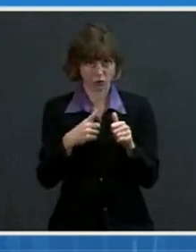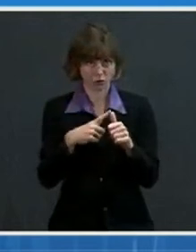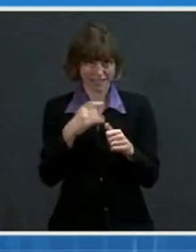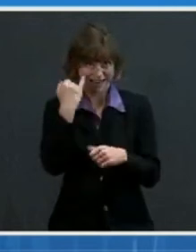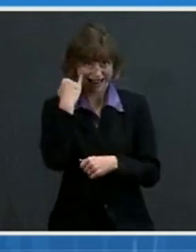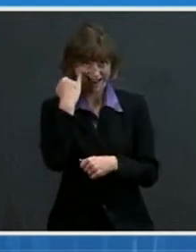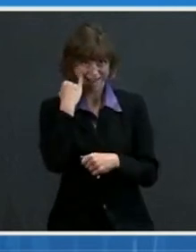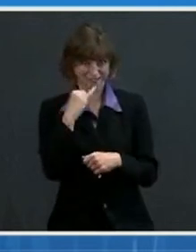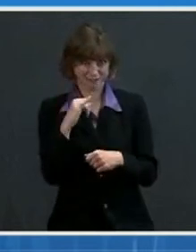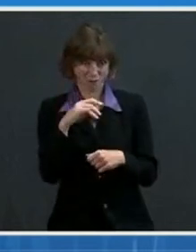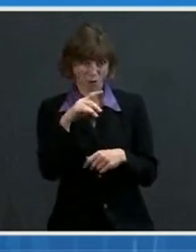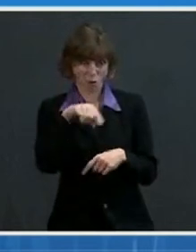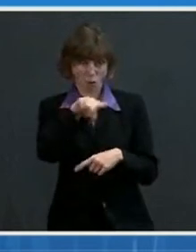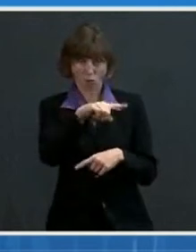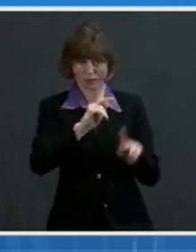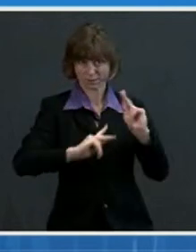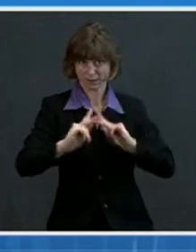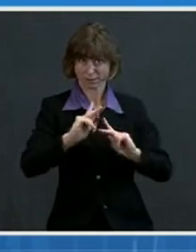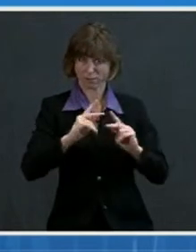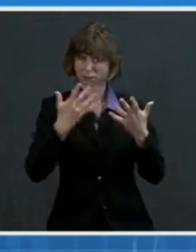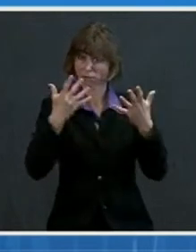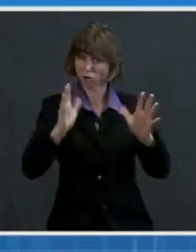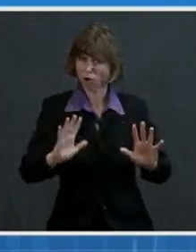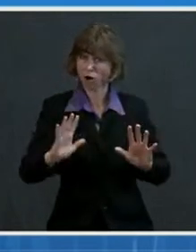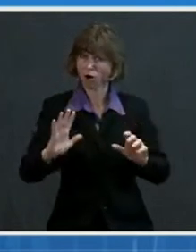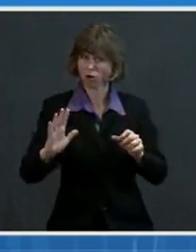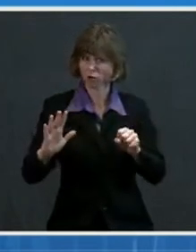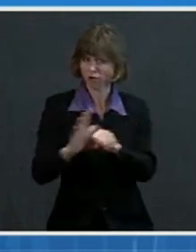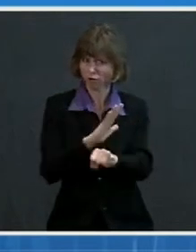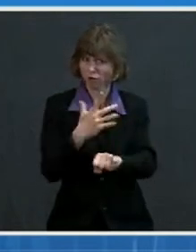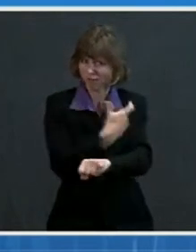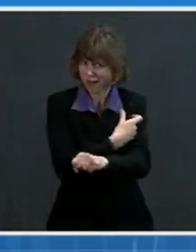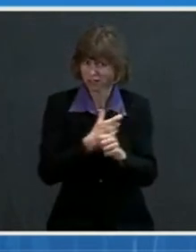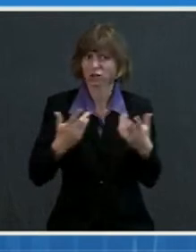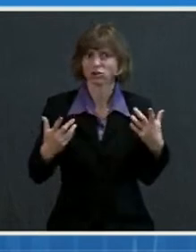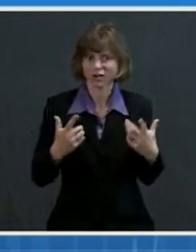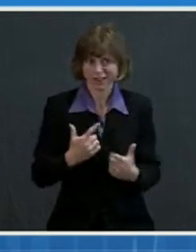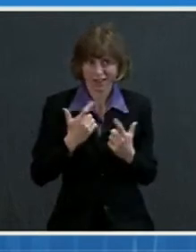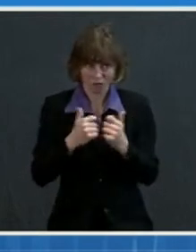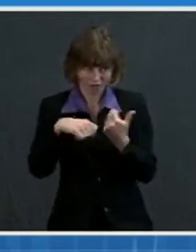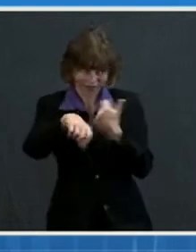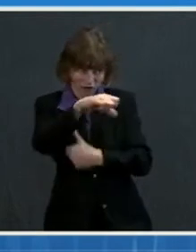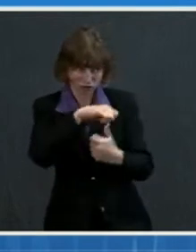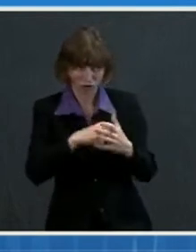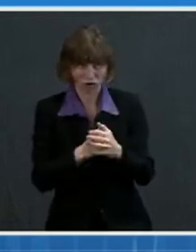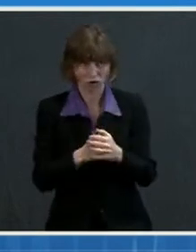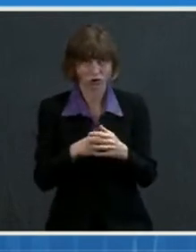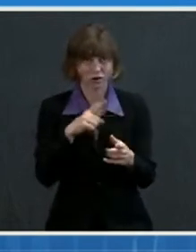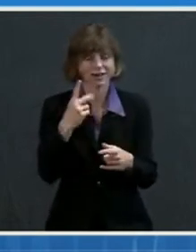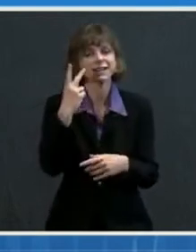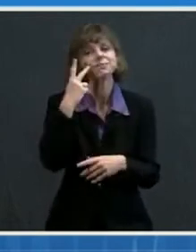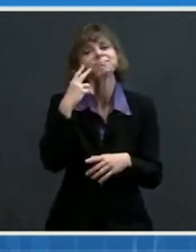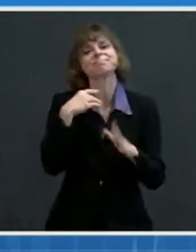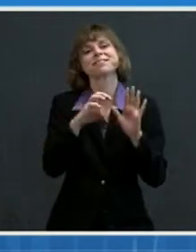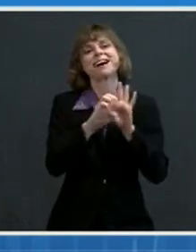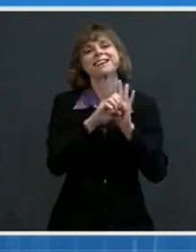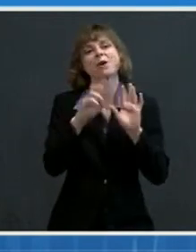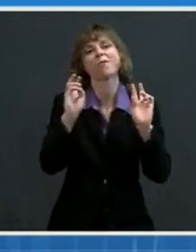fully vaccinated people. In this slide, these individuals are represented by solid green circles.